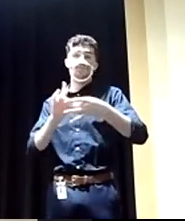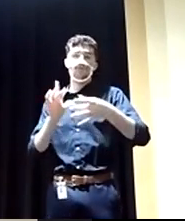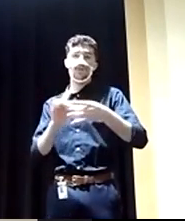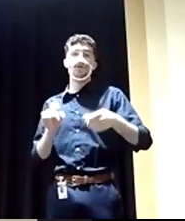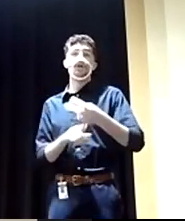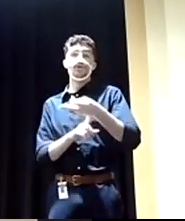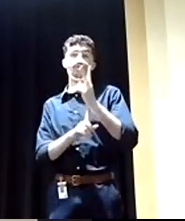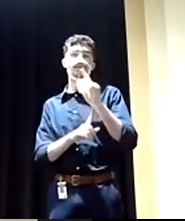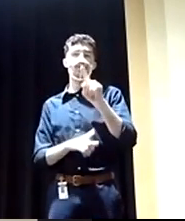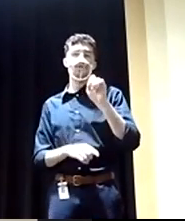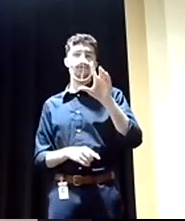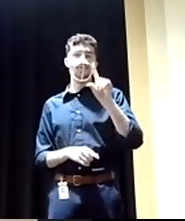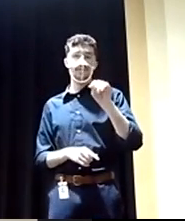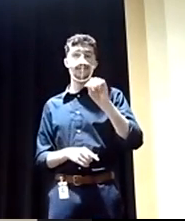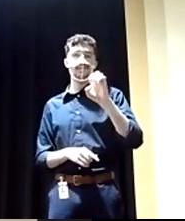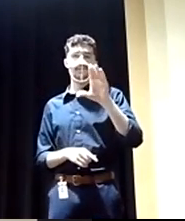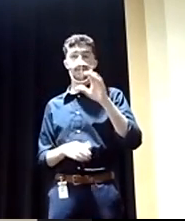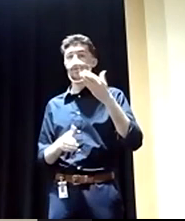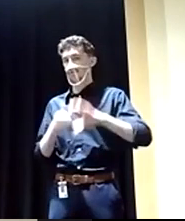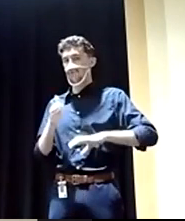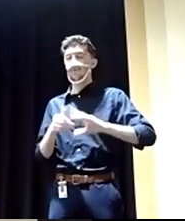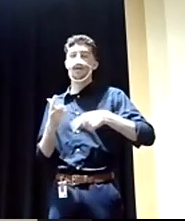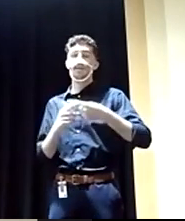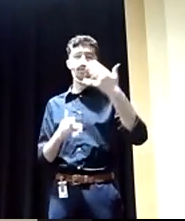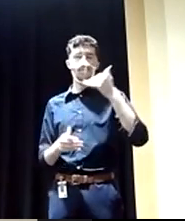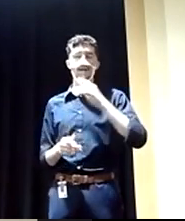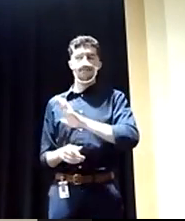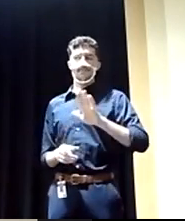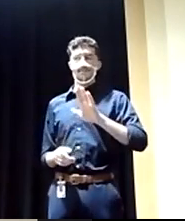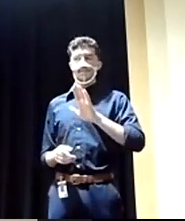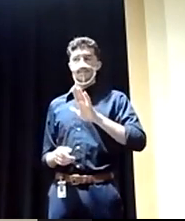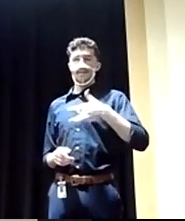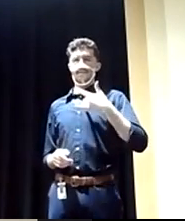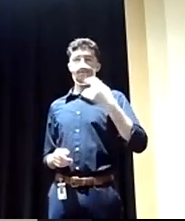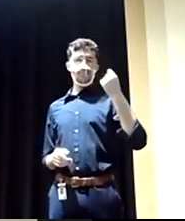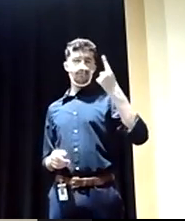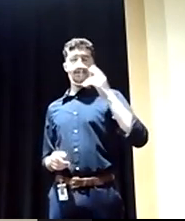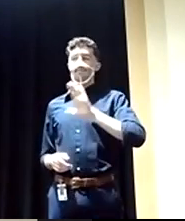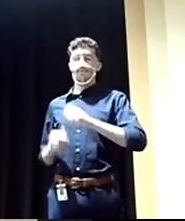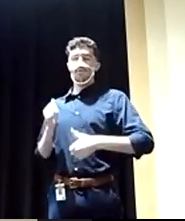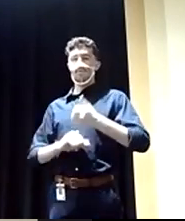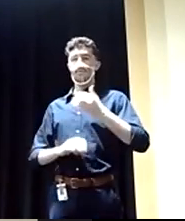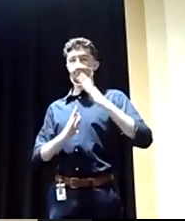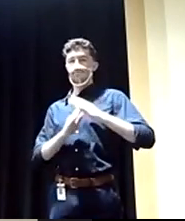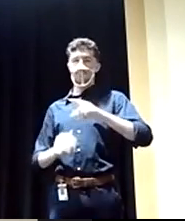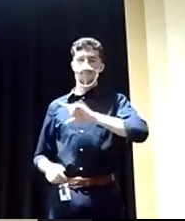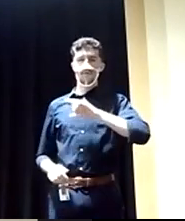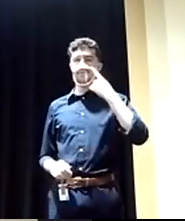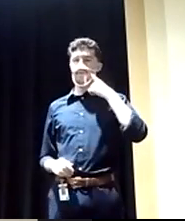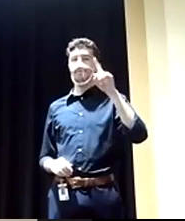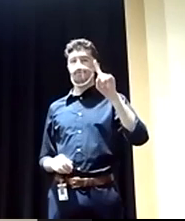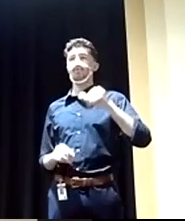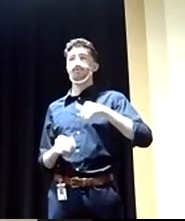120 second conclusion as to why they feel they're the most qualified to be the next Senator of